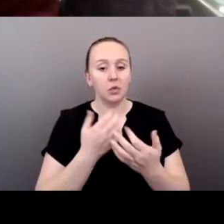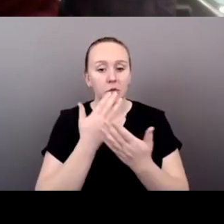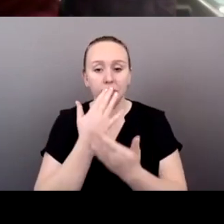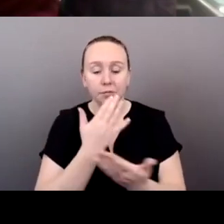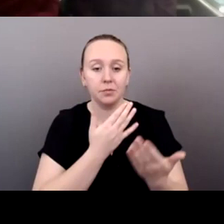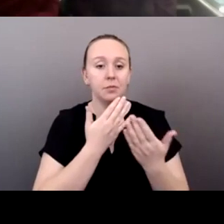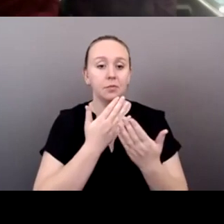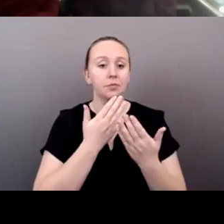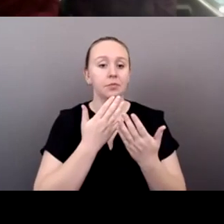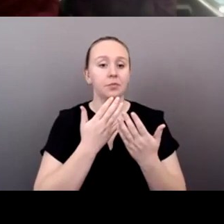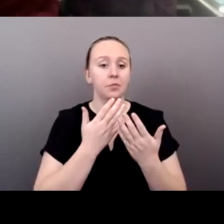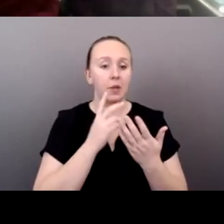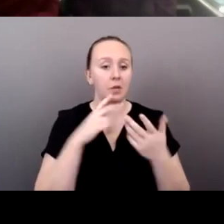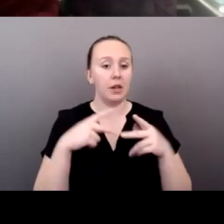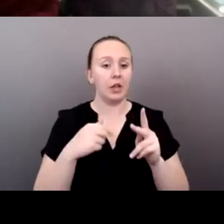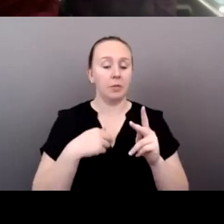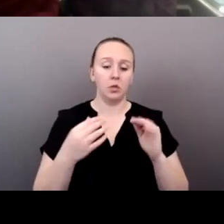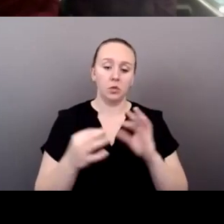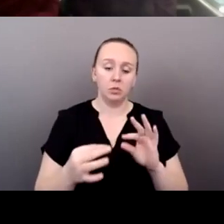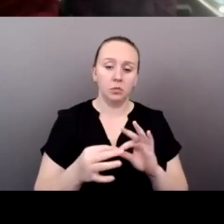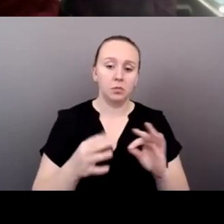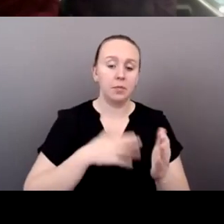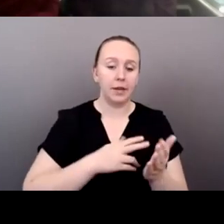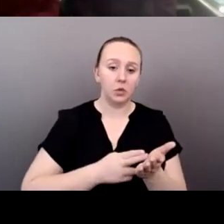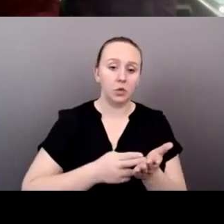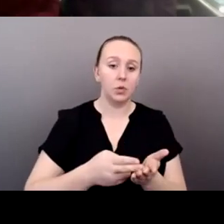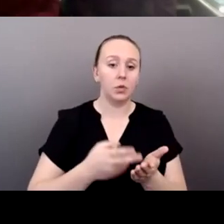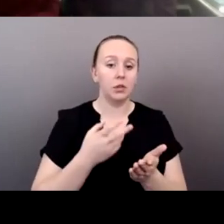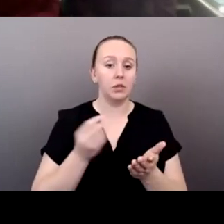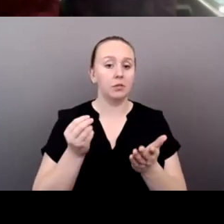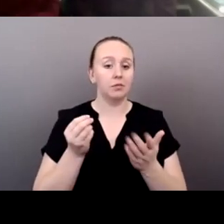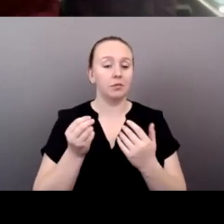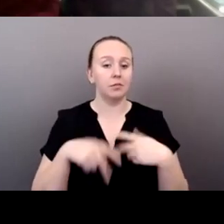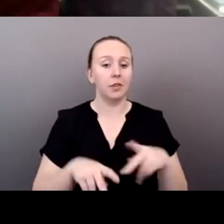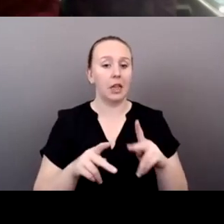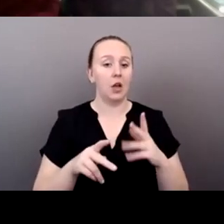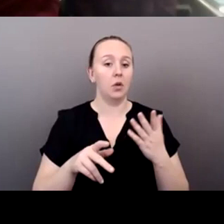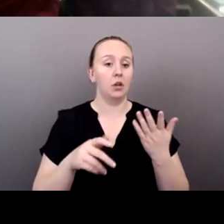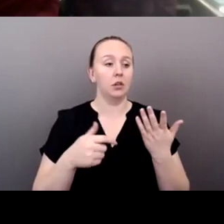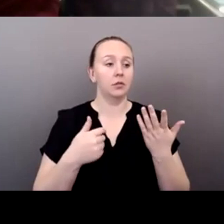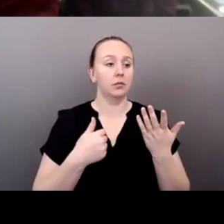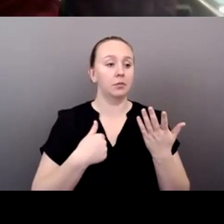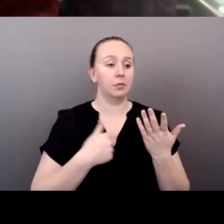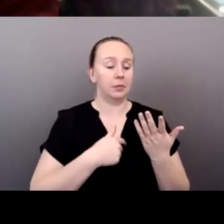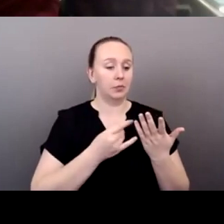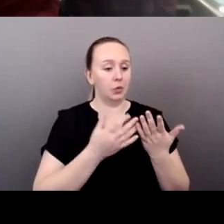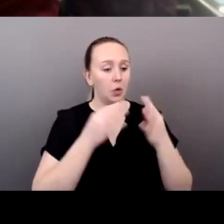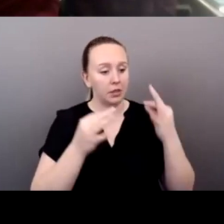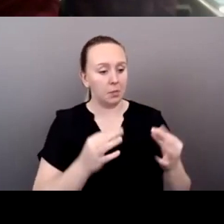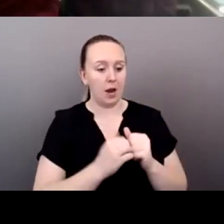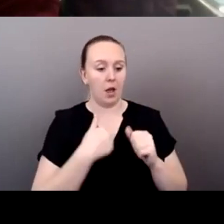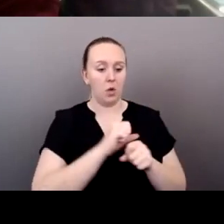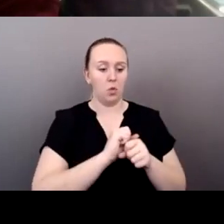speak my truth and allowing us to express how we work here in Vancouver,